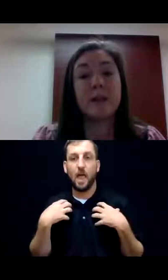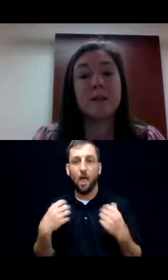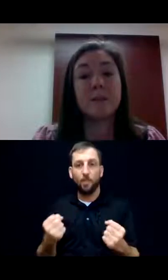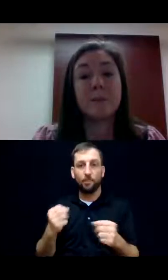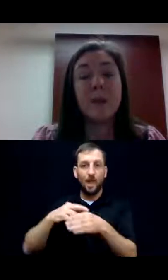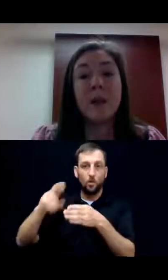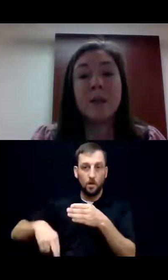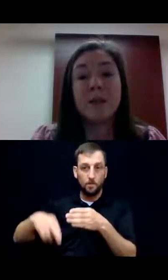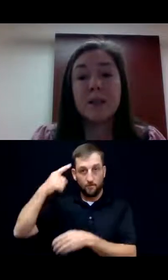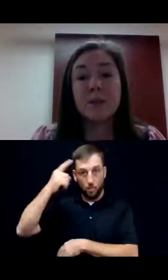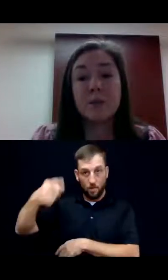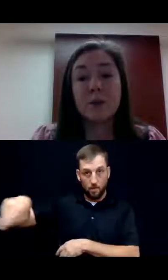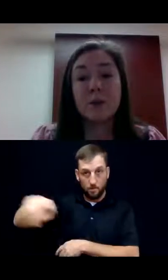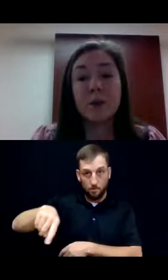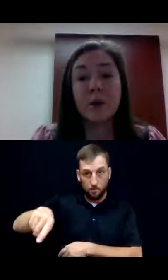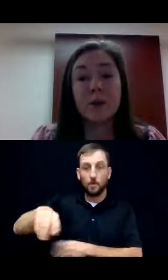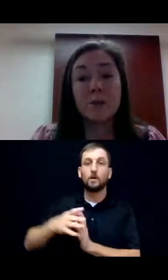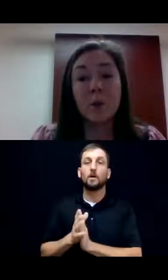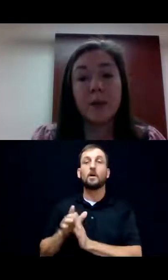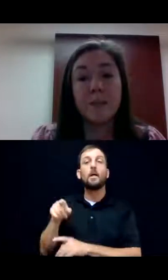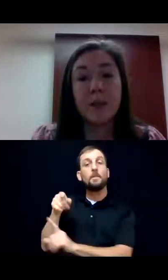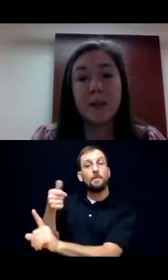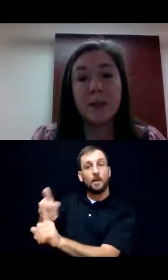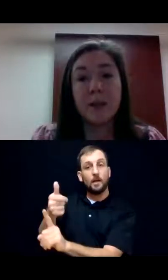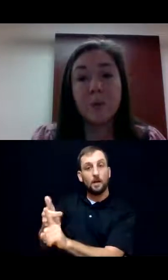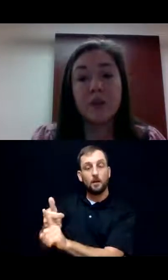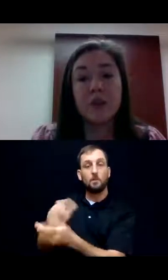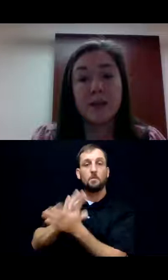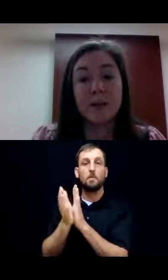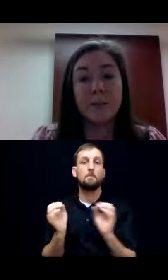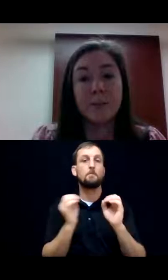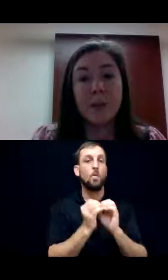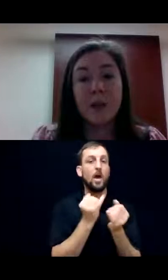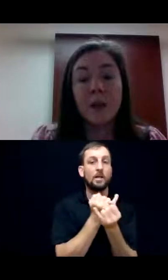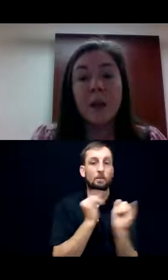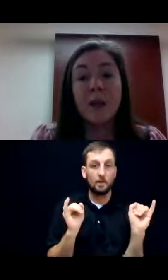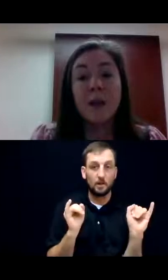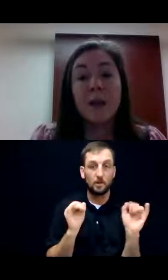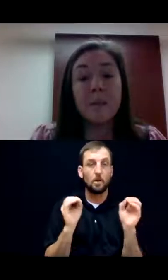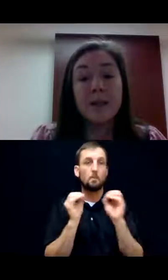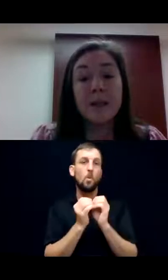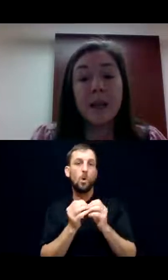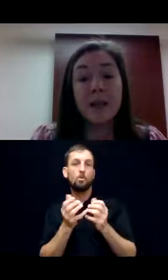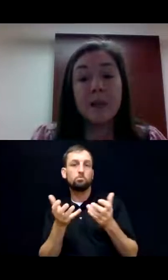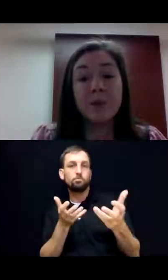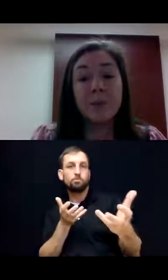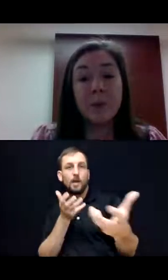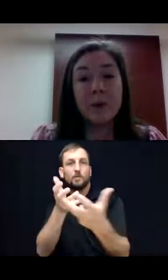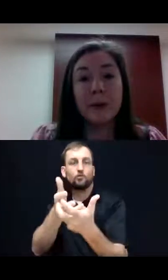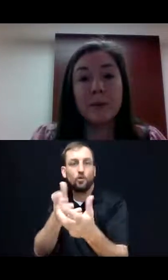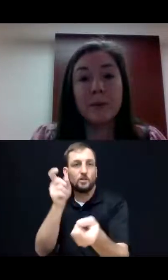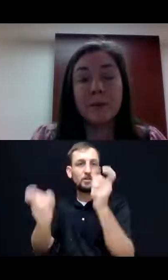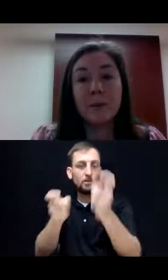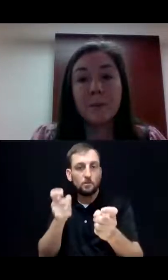disabilities. These individuals are also more independent and well adjusted. They maintain gainful